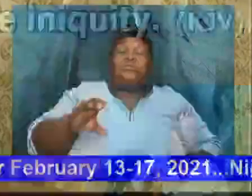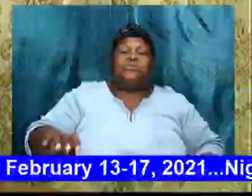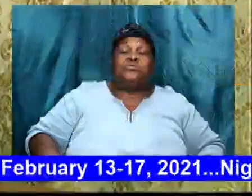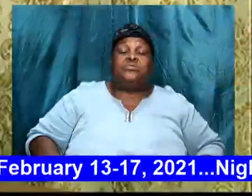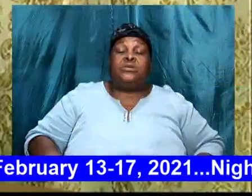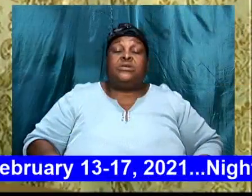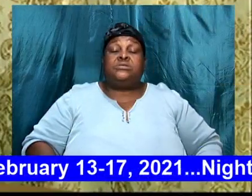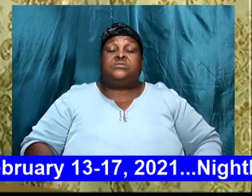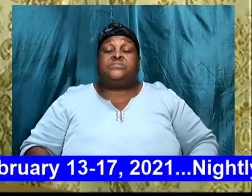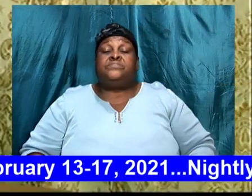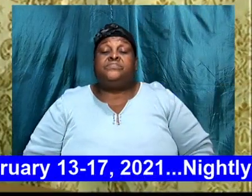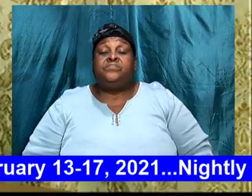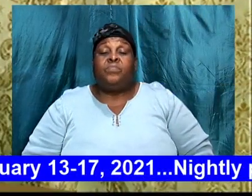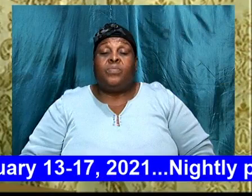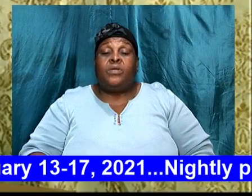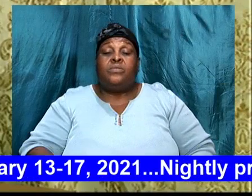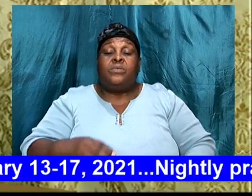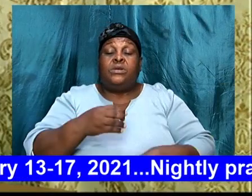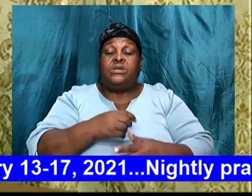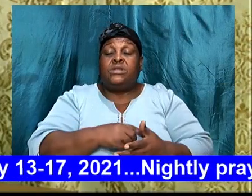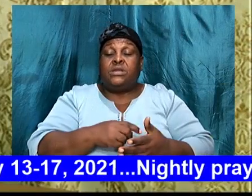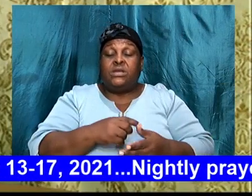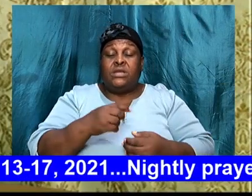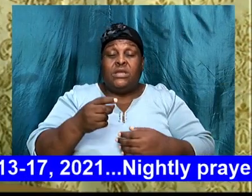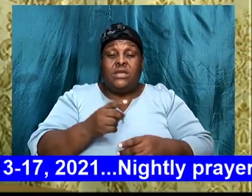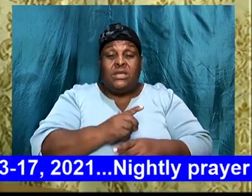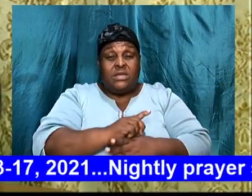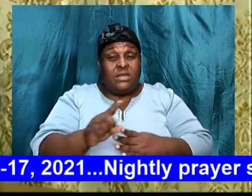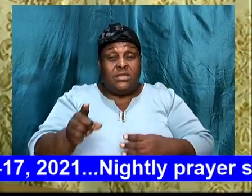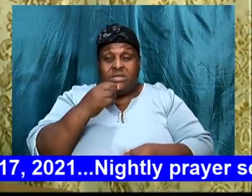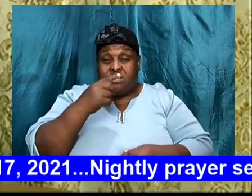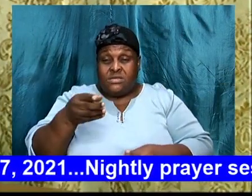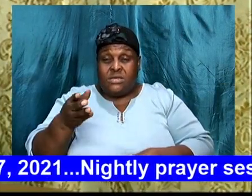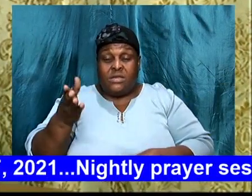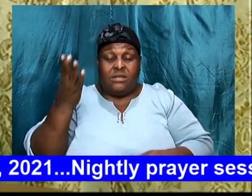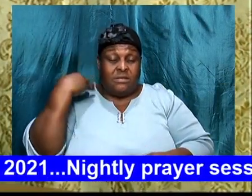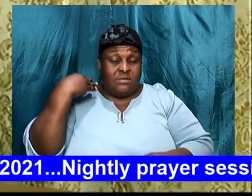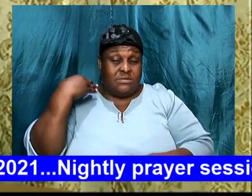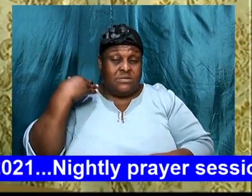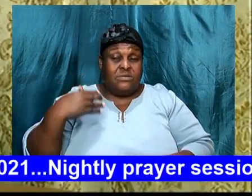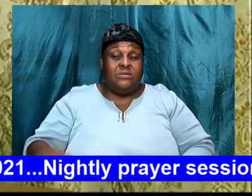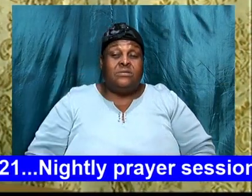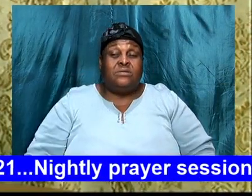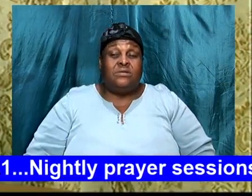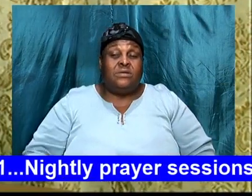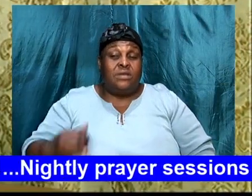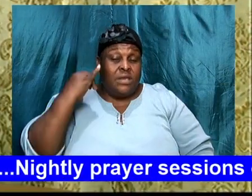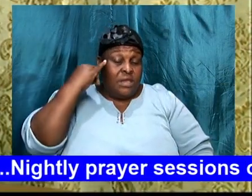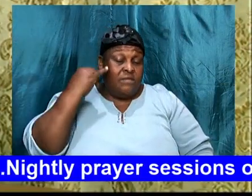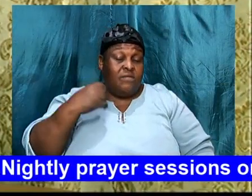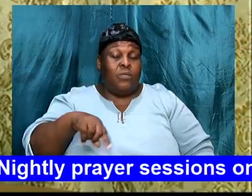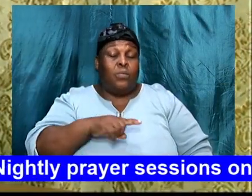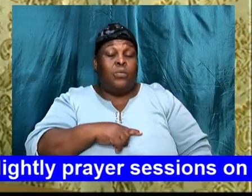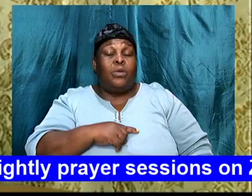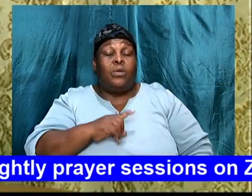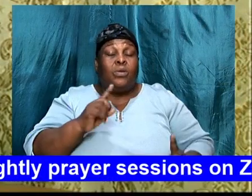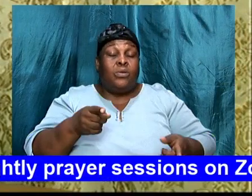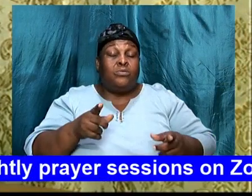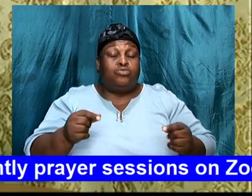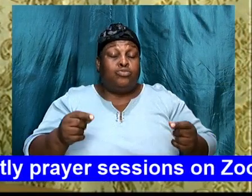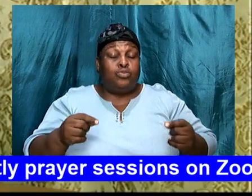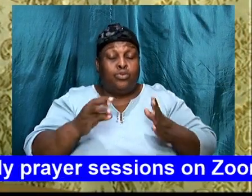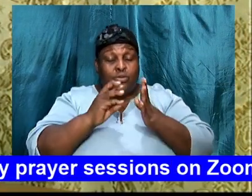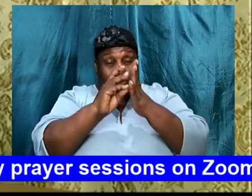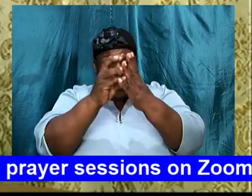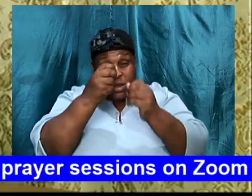did say, and we made mention of it, last week, that, you know, if we are going to, really, do the will of God,